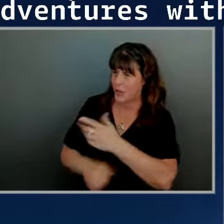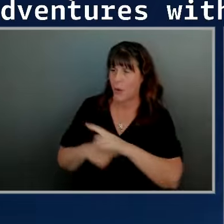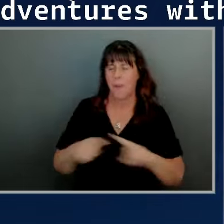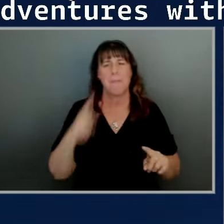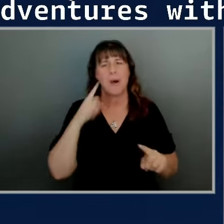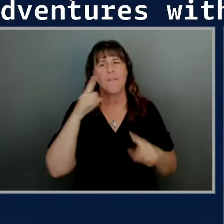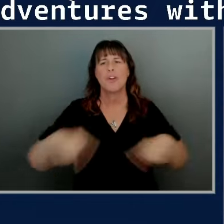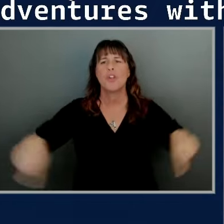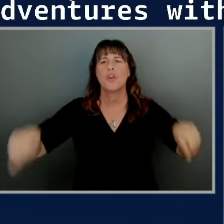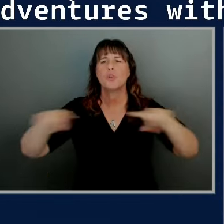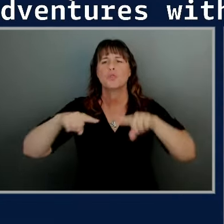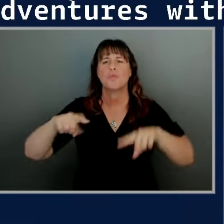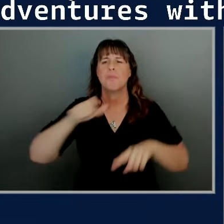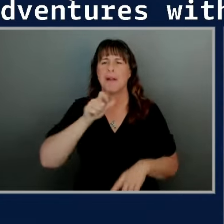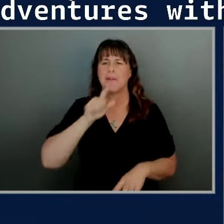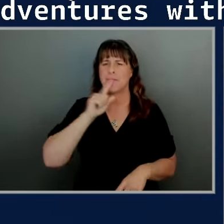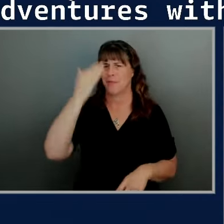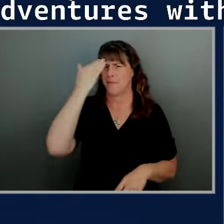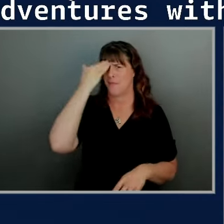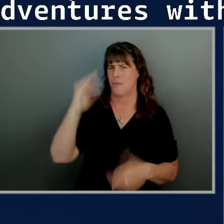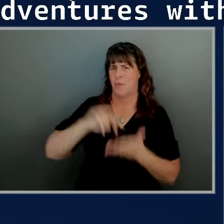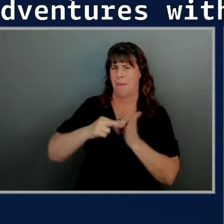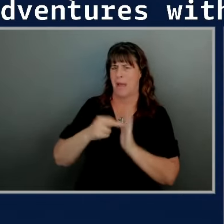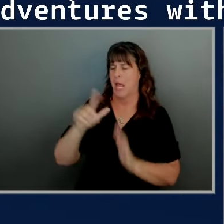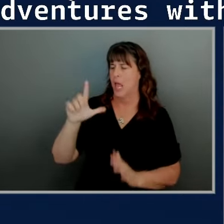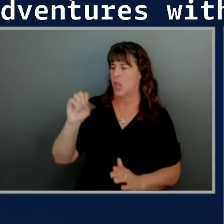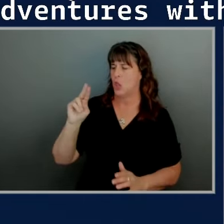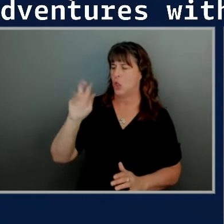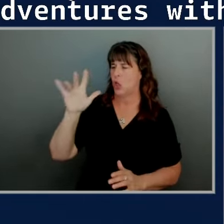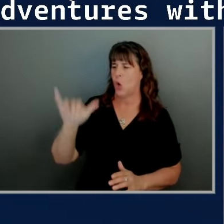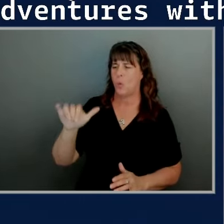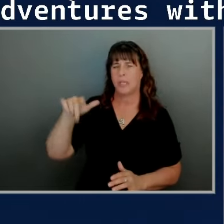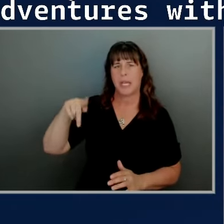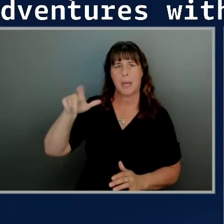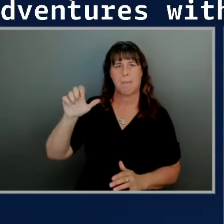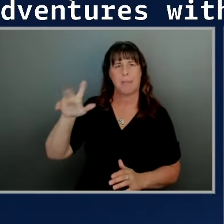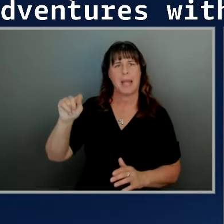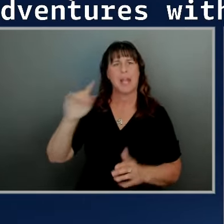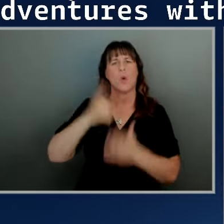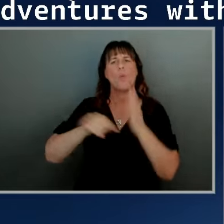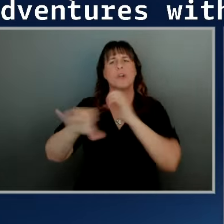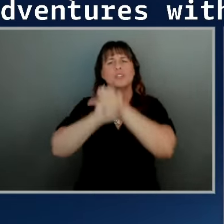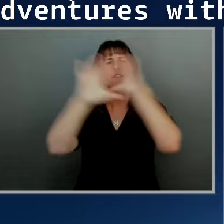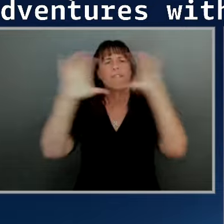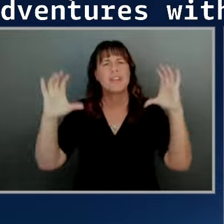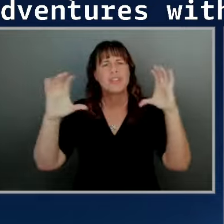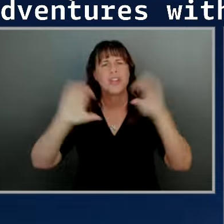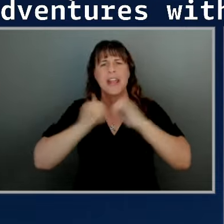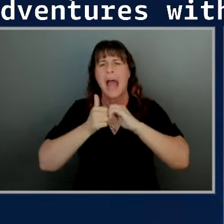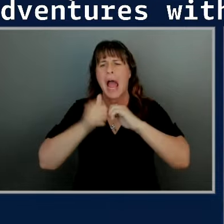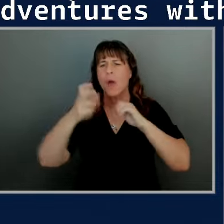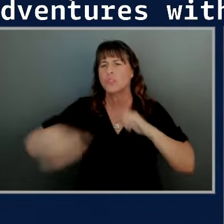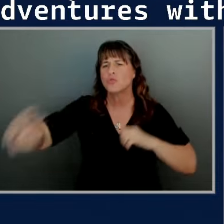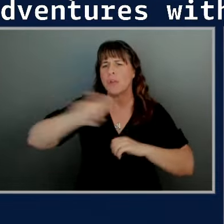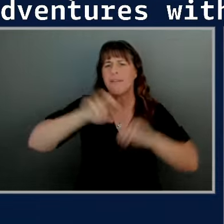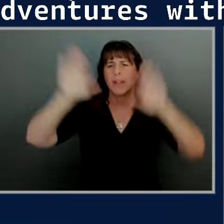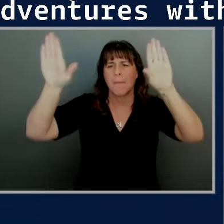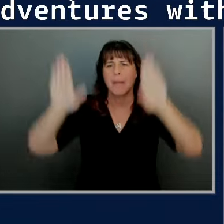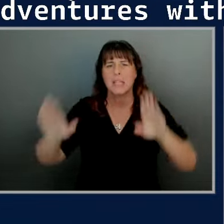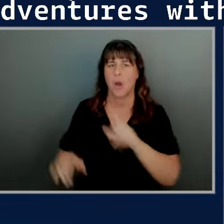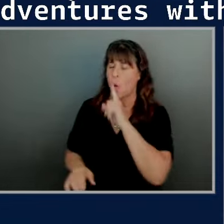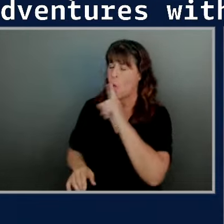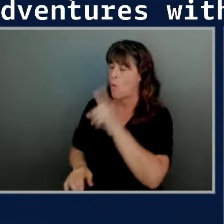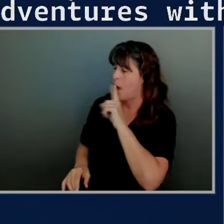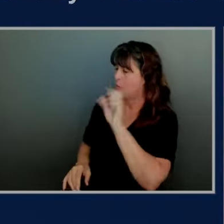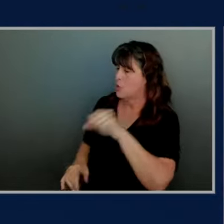of those who are not familiar with lonely planet can you tell us a little bit about your mission how you were making travel amazing yeah absolutely thank you so